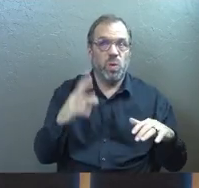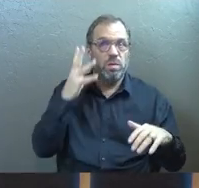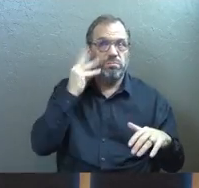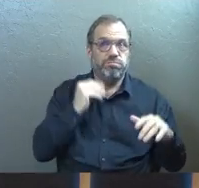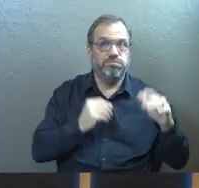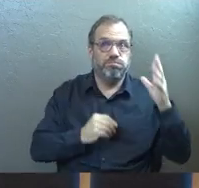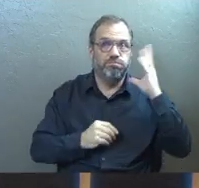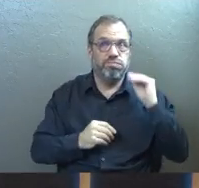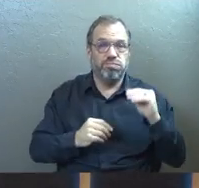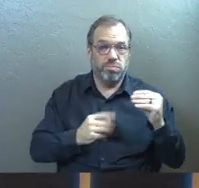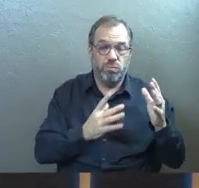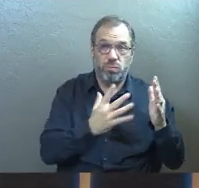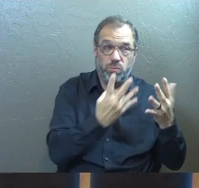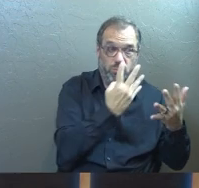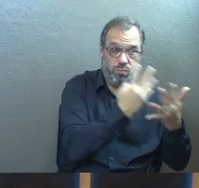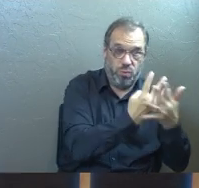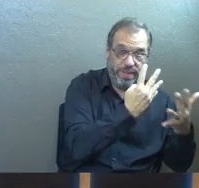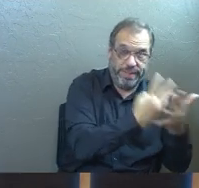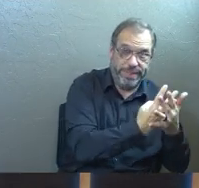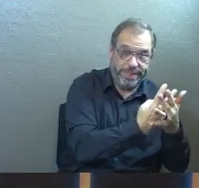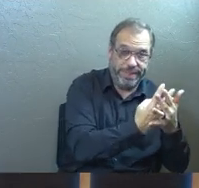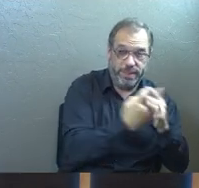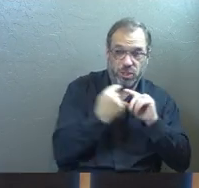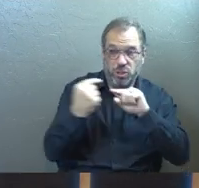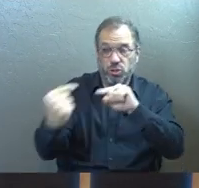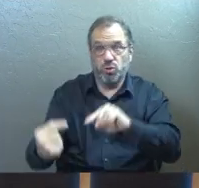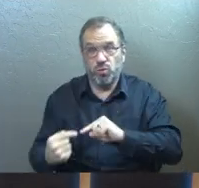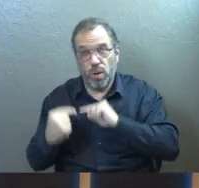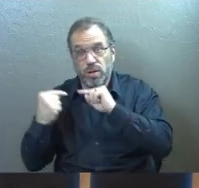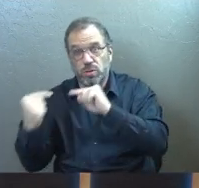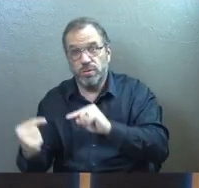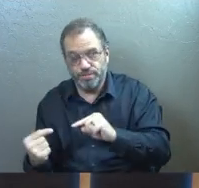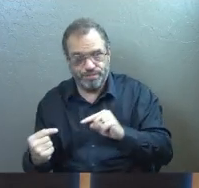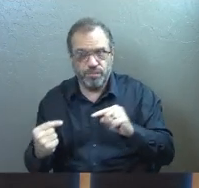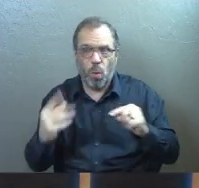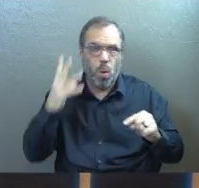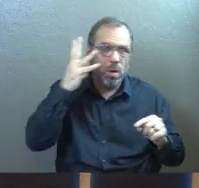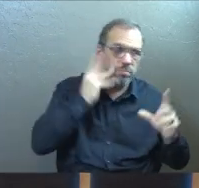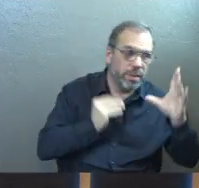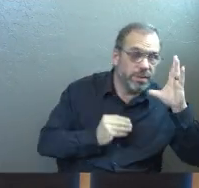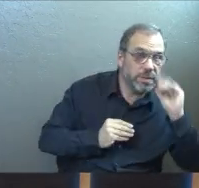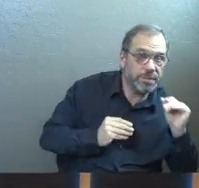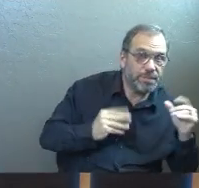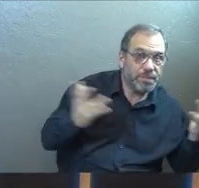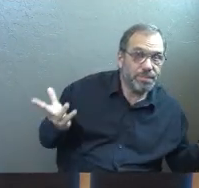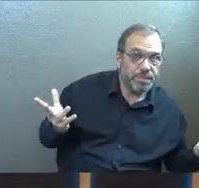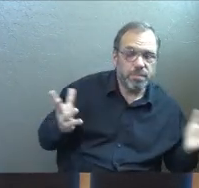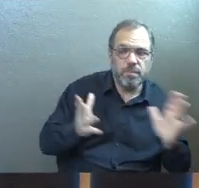The kind of prison that you're in, the kind of difficulty that you're going through right now or have been going through.